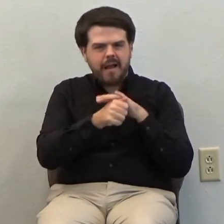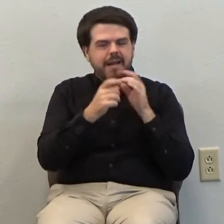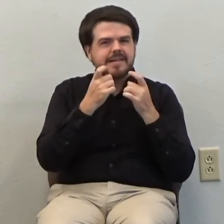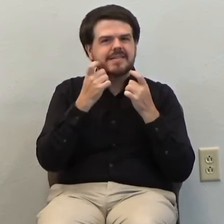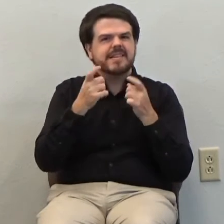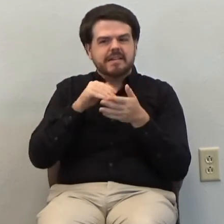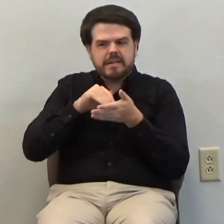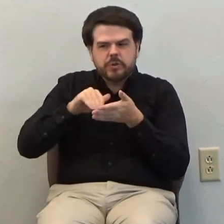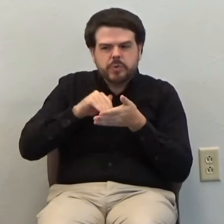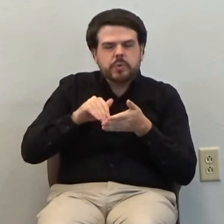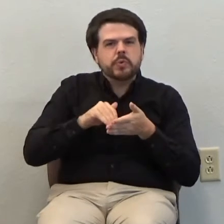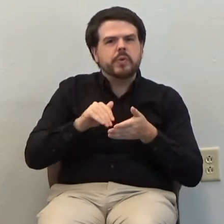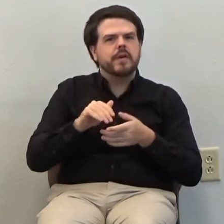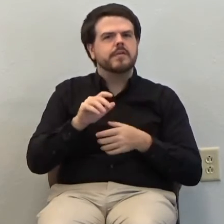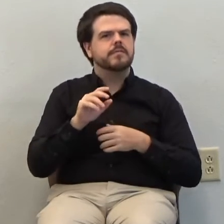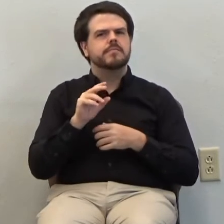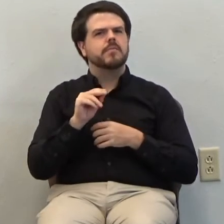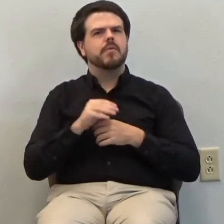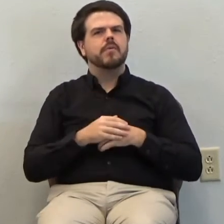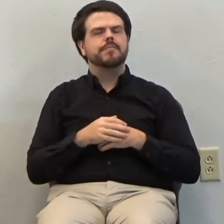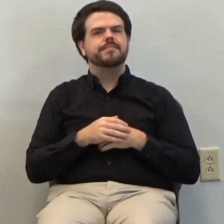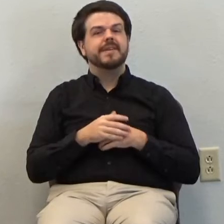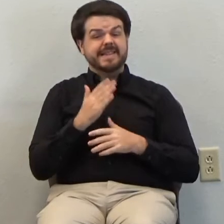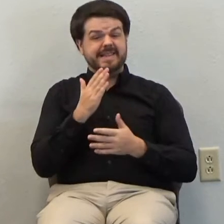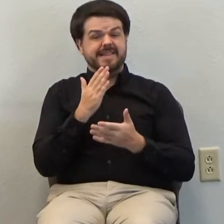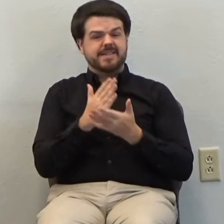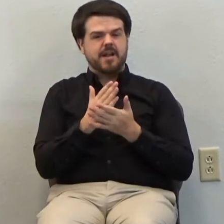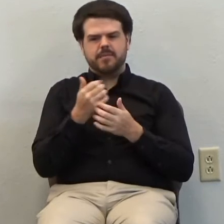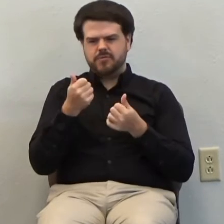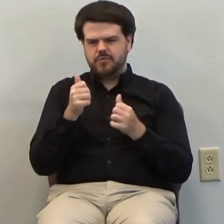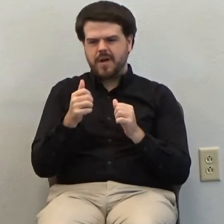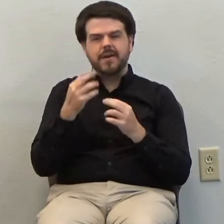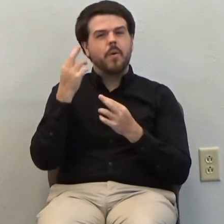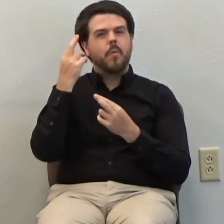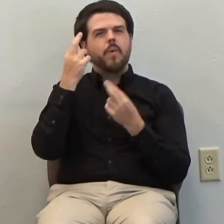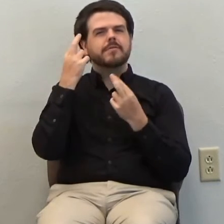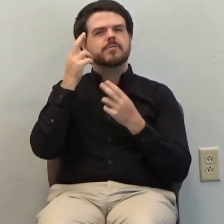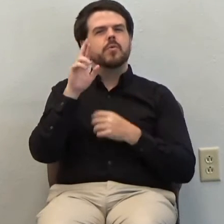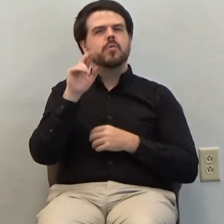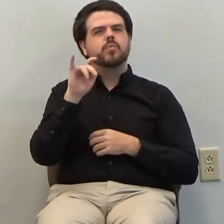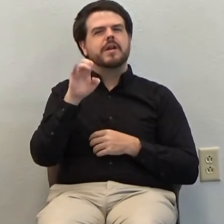Let us stop attempts to rationalize away our sin and our guilt.